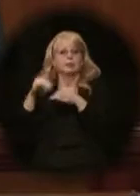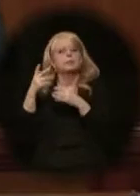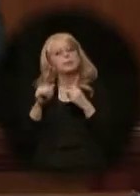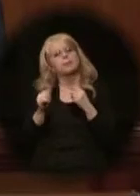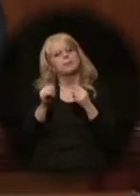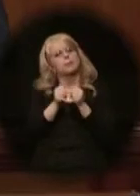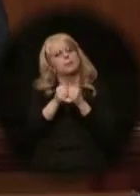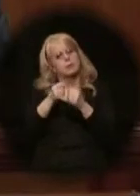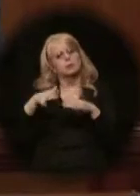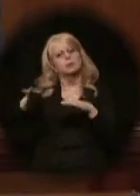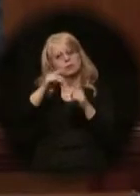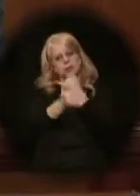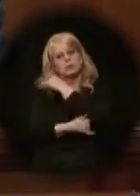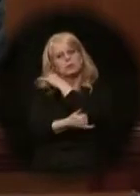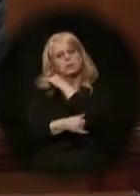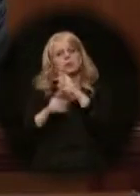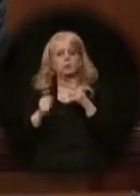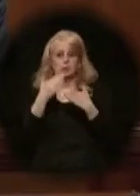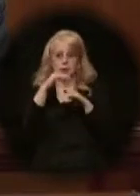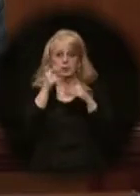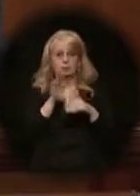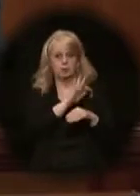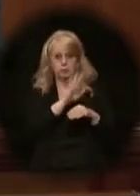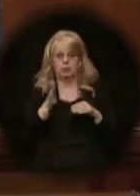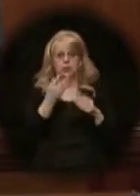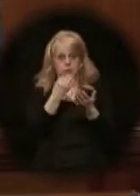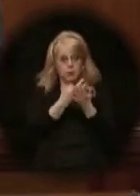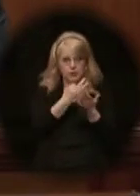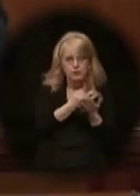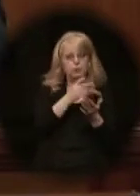schools' rights and we limit their funding.